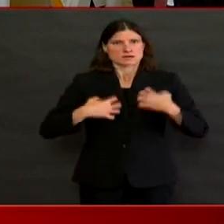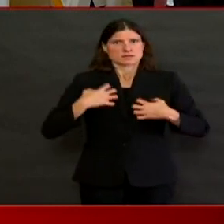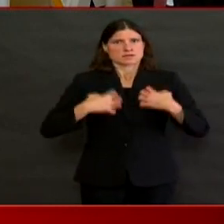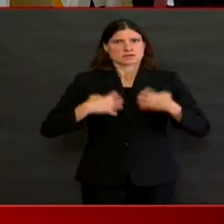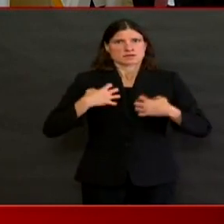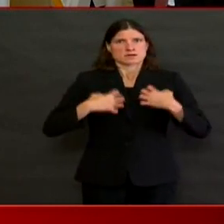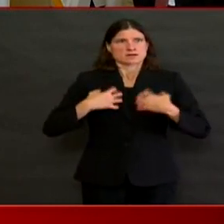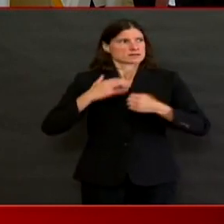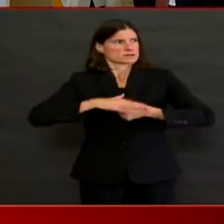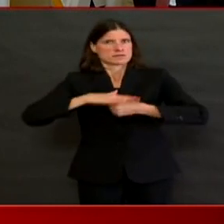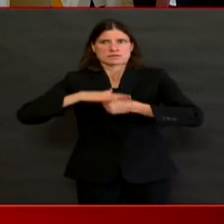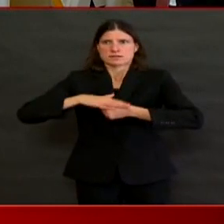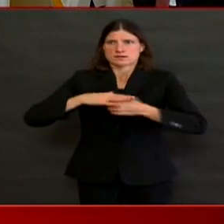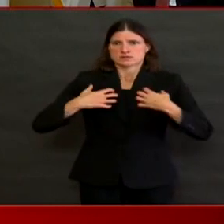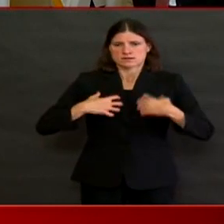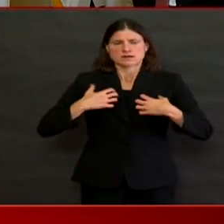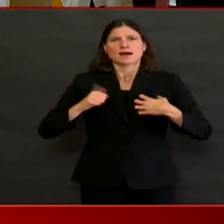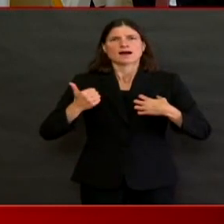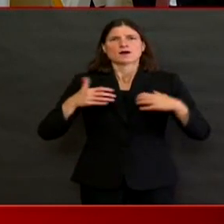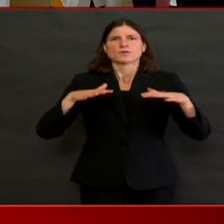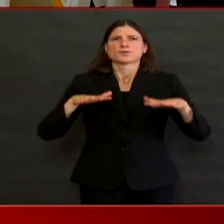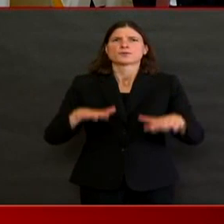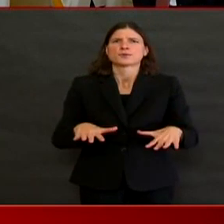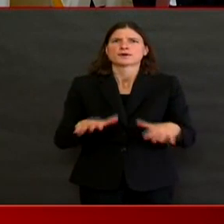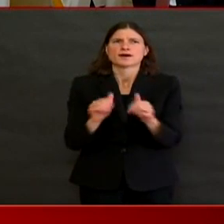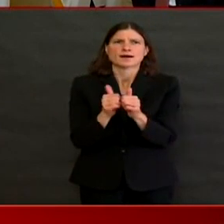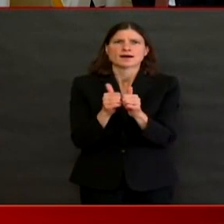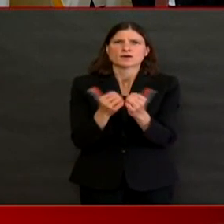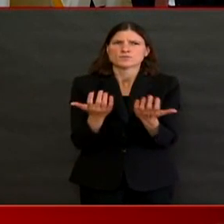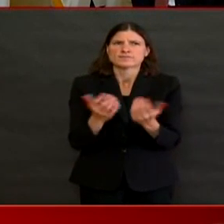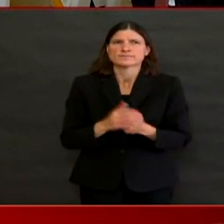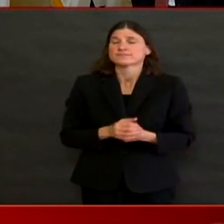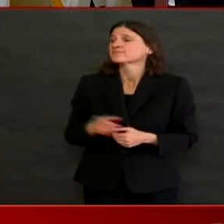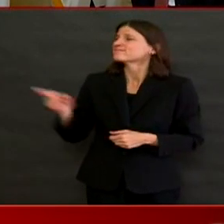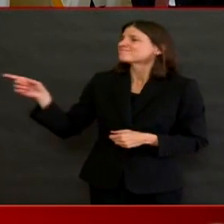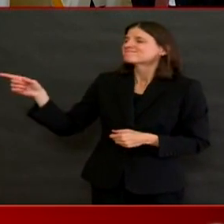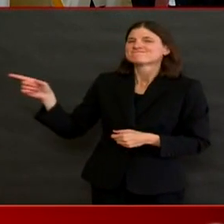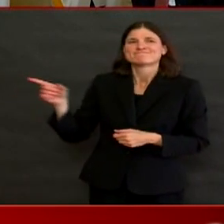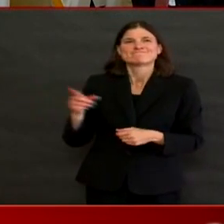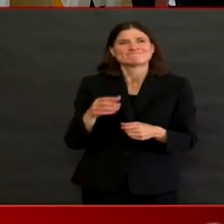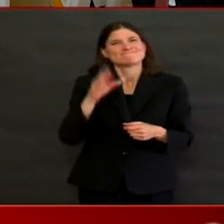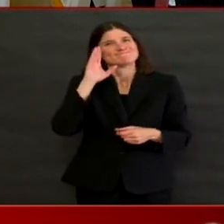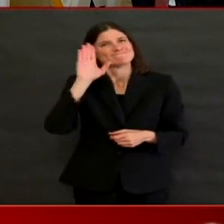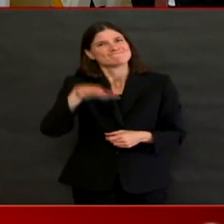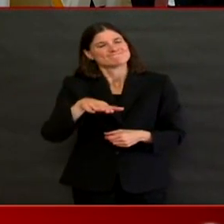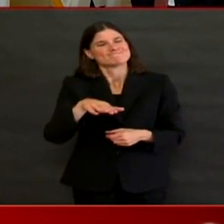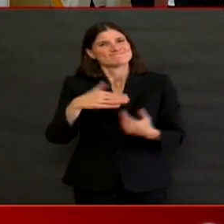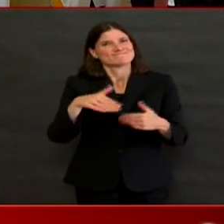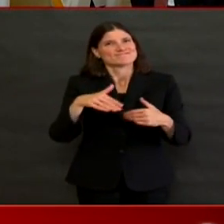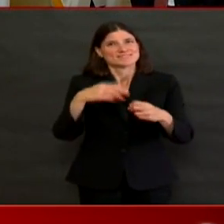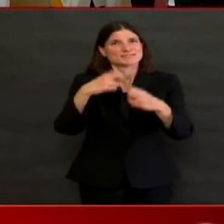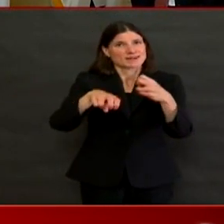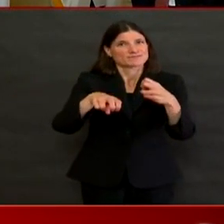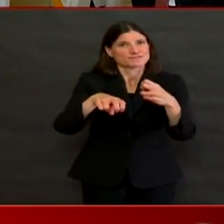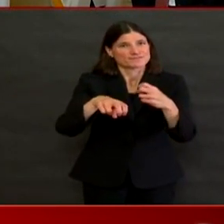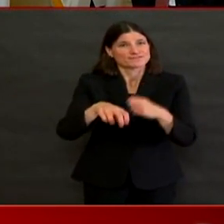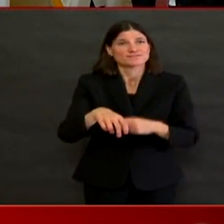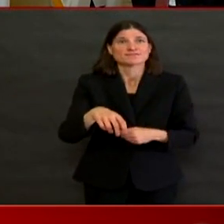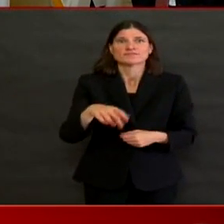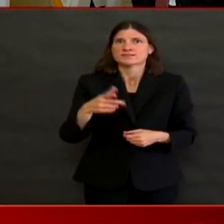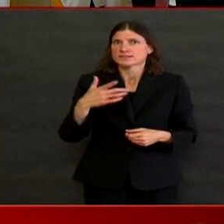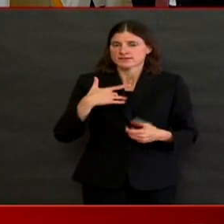That's an excellent question, Tony. It is so important to be able to take a breath and to reflect